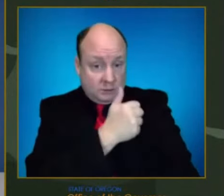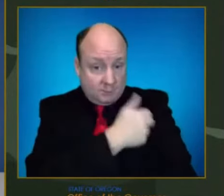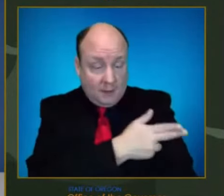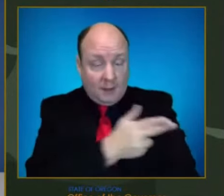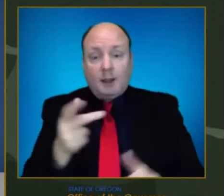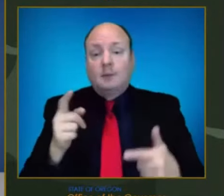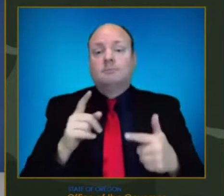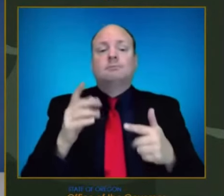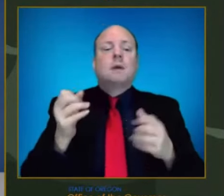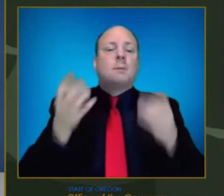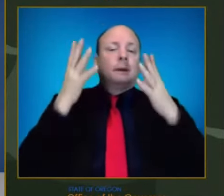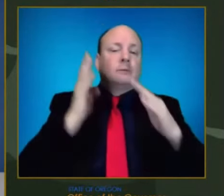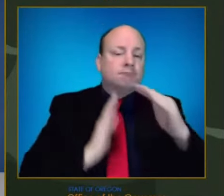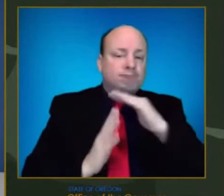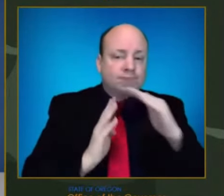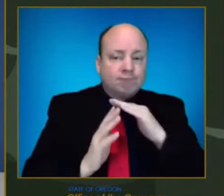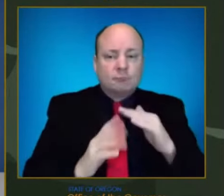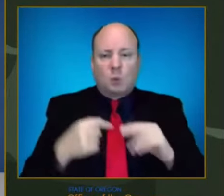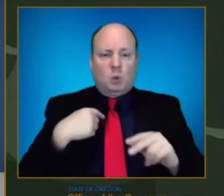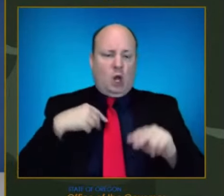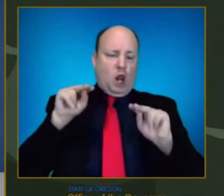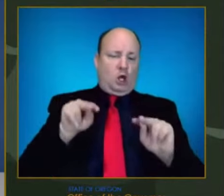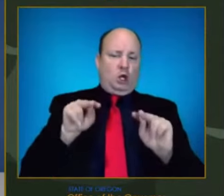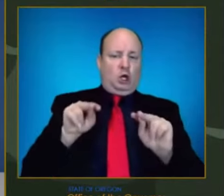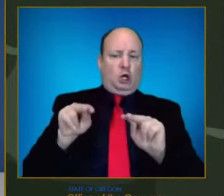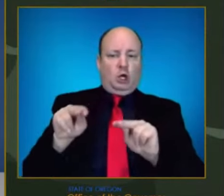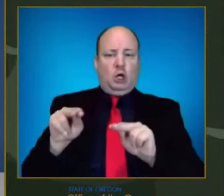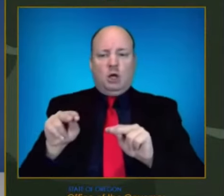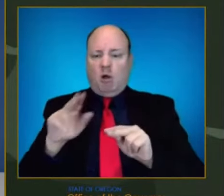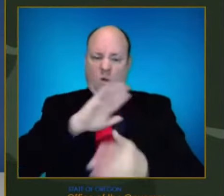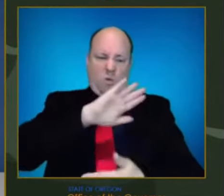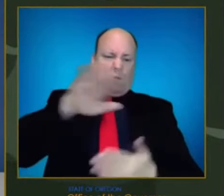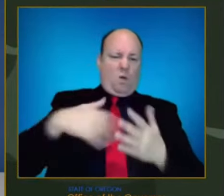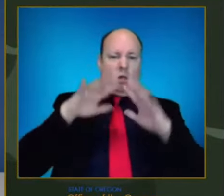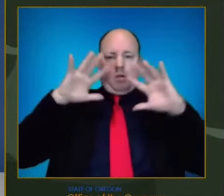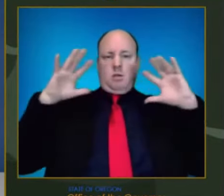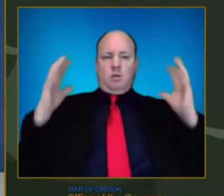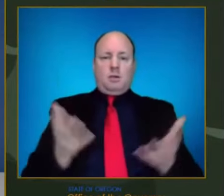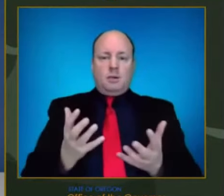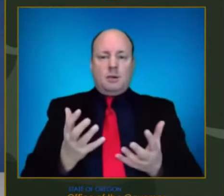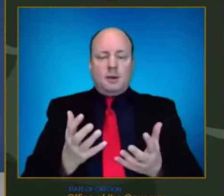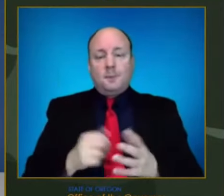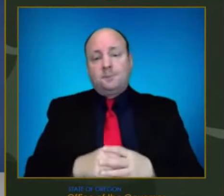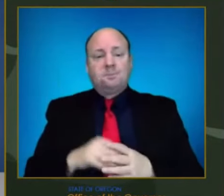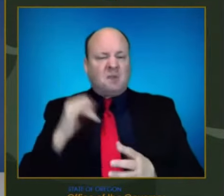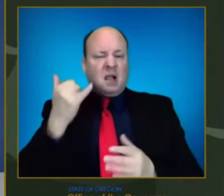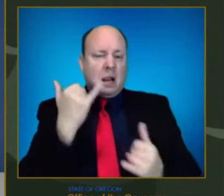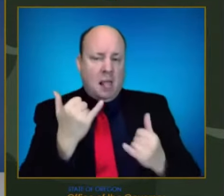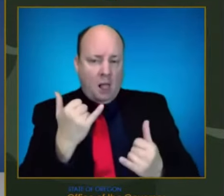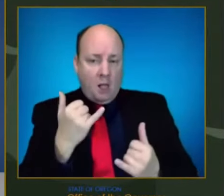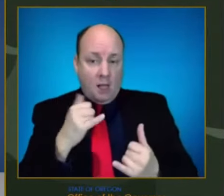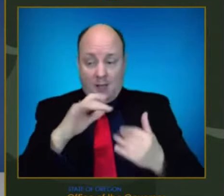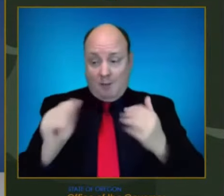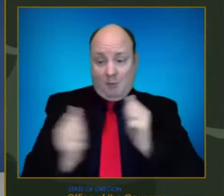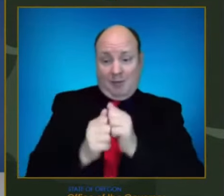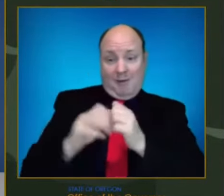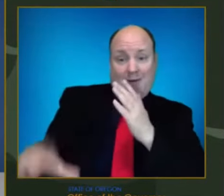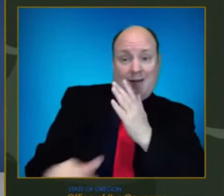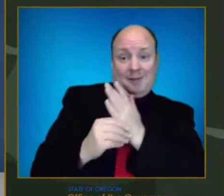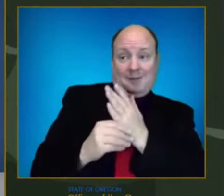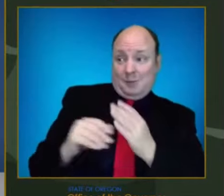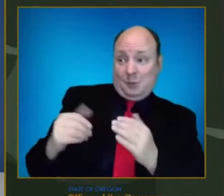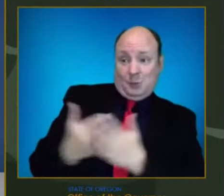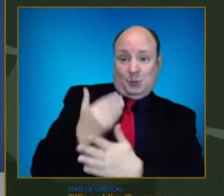and we sometimes add to or subtract from those those metrics. Now boosters is a is an important thing for us to